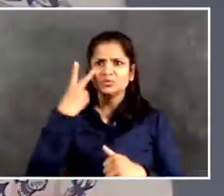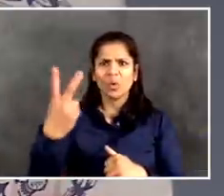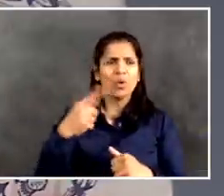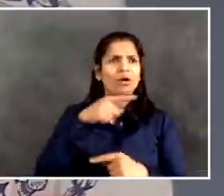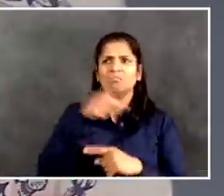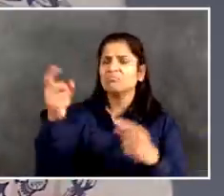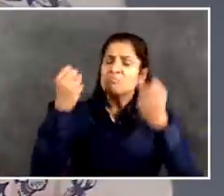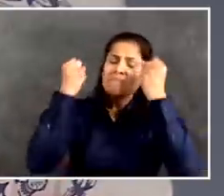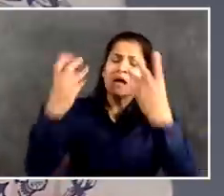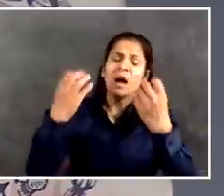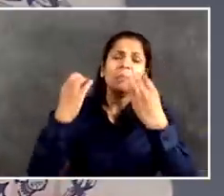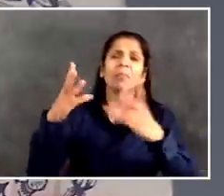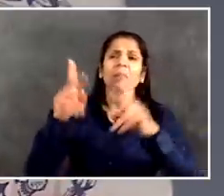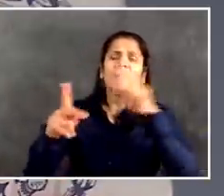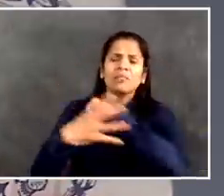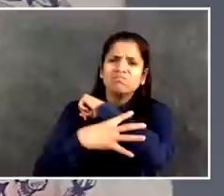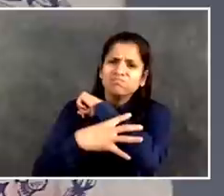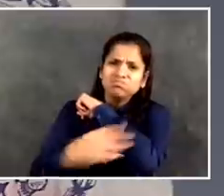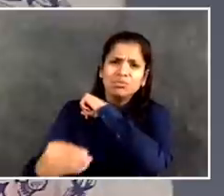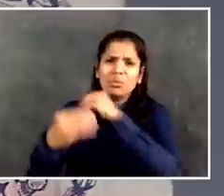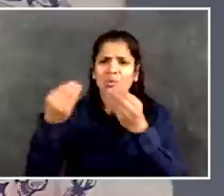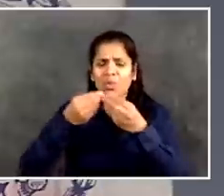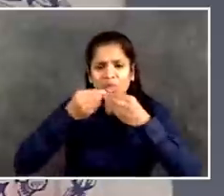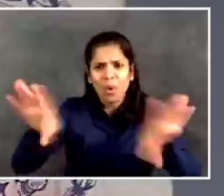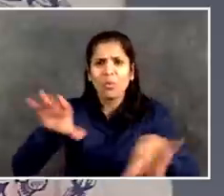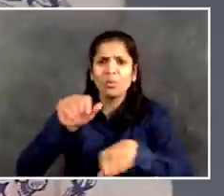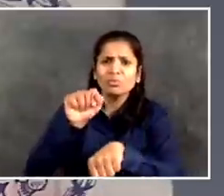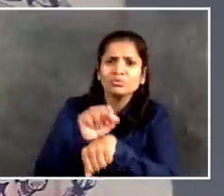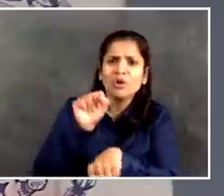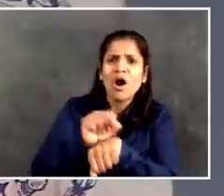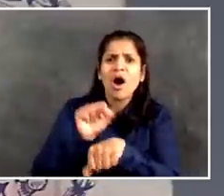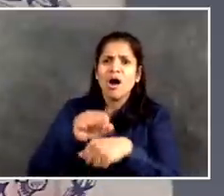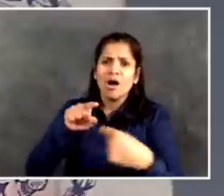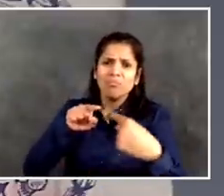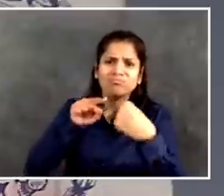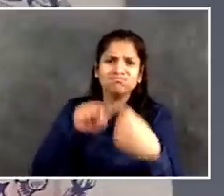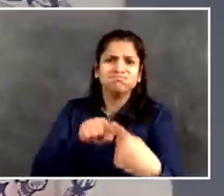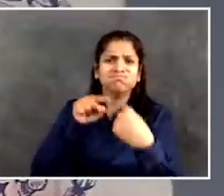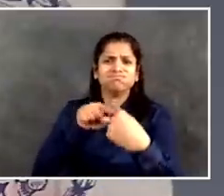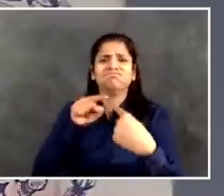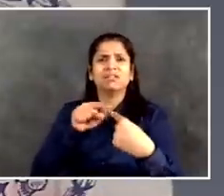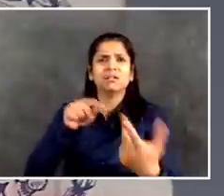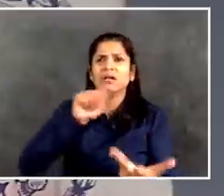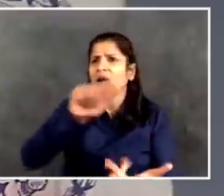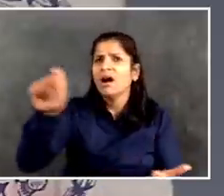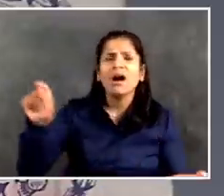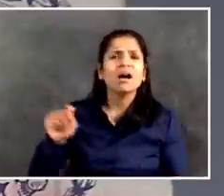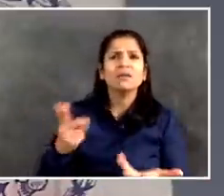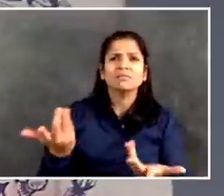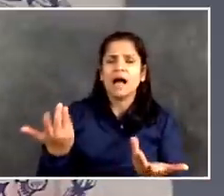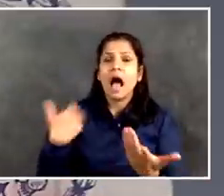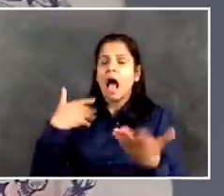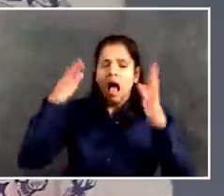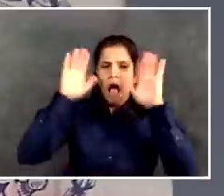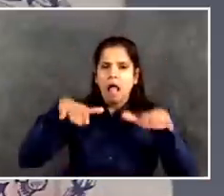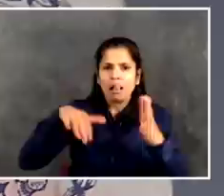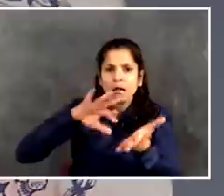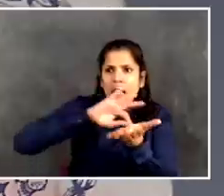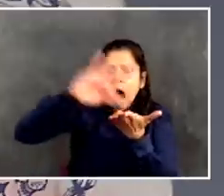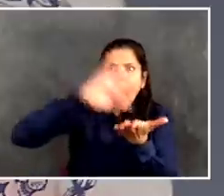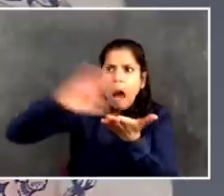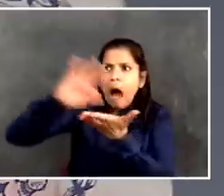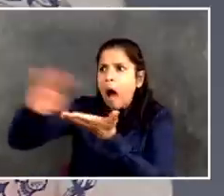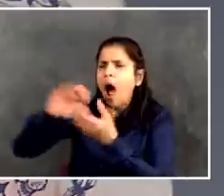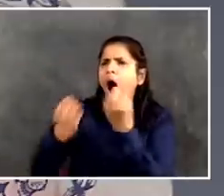around over a million. I think it's going to be pressing on towards two million. Given that you've got half a million people